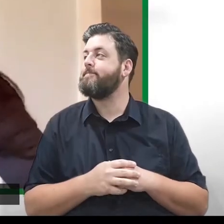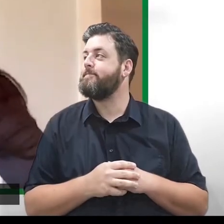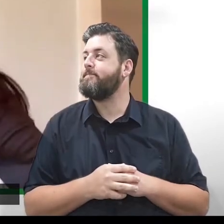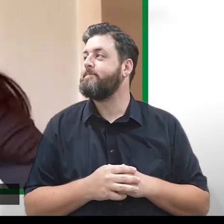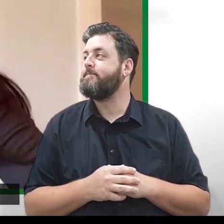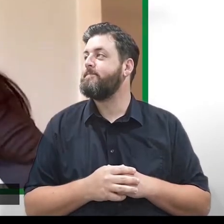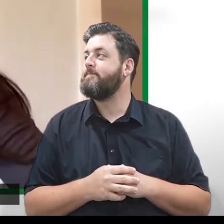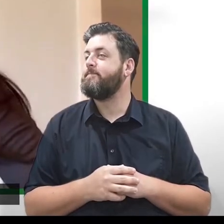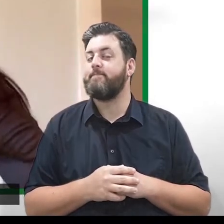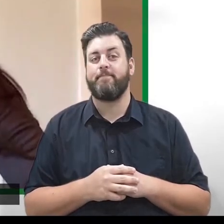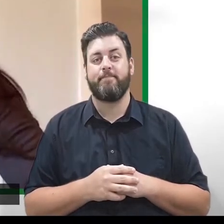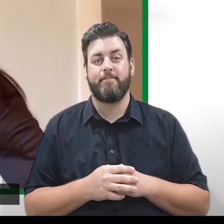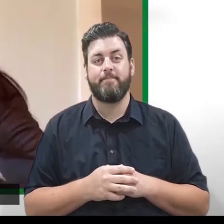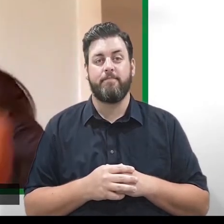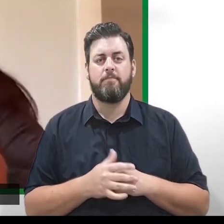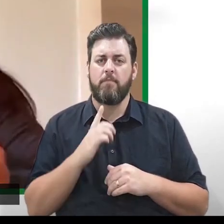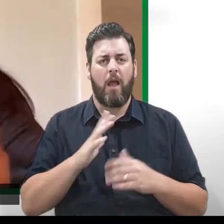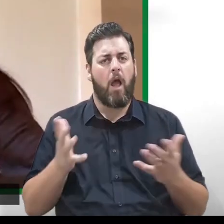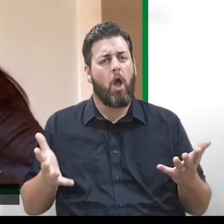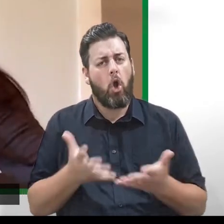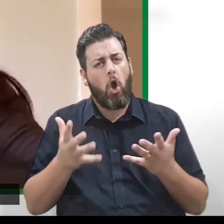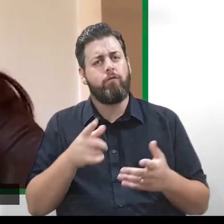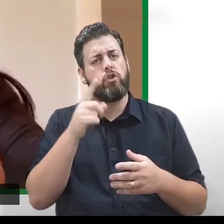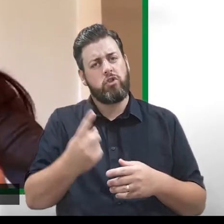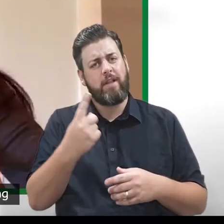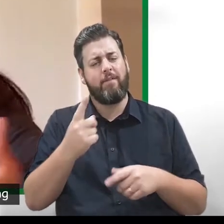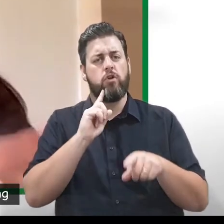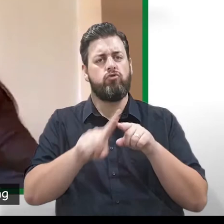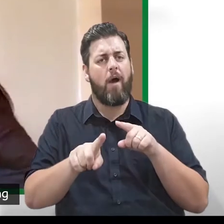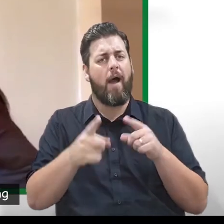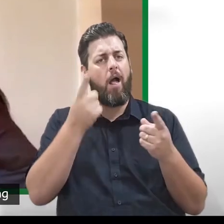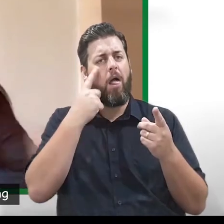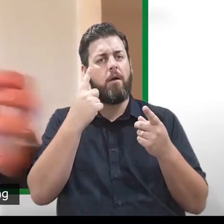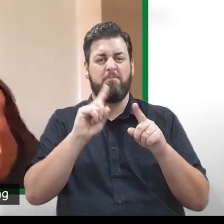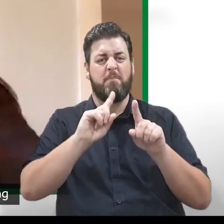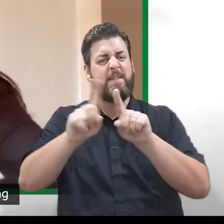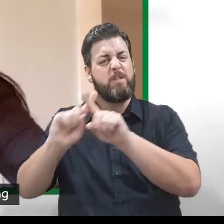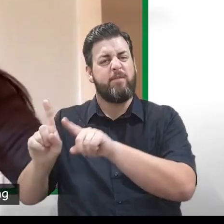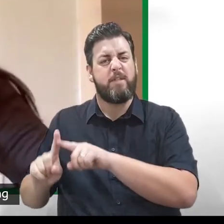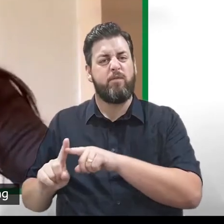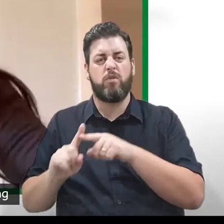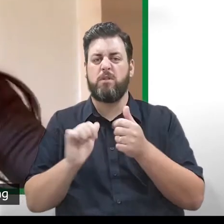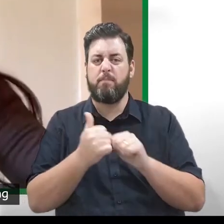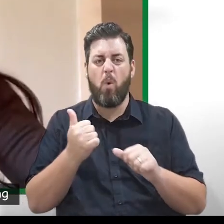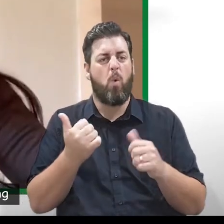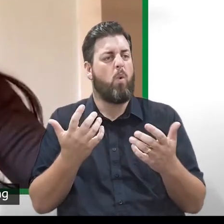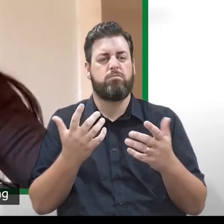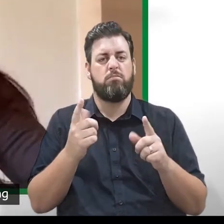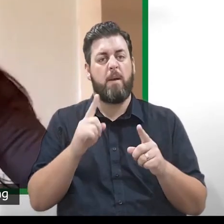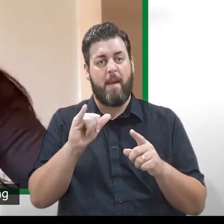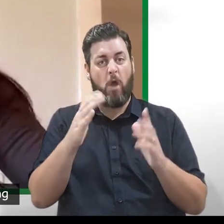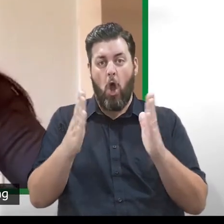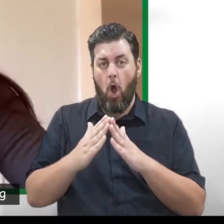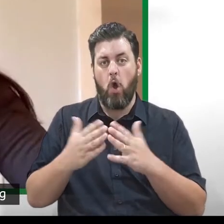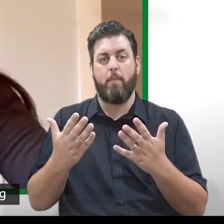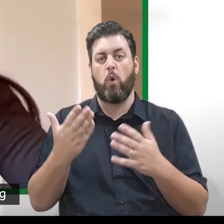I'd really encourage you to try lots of things. Obviously, you might be at home, you might be in school, depending at the minute. Have